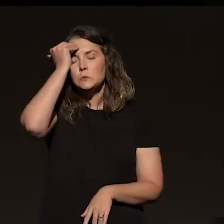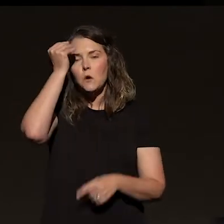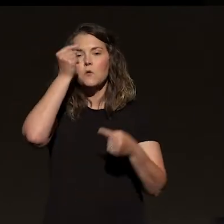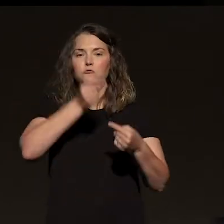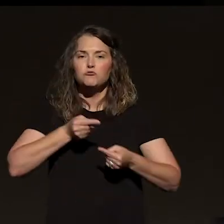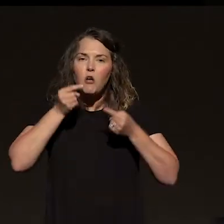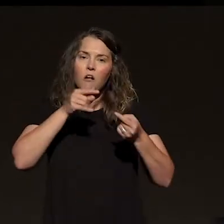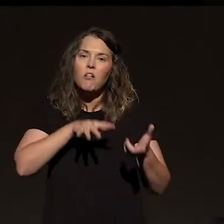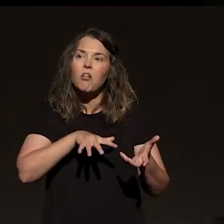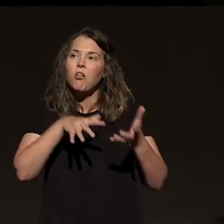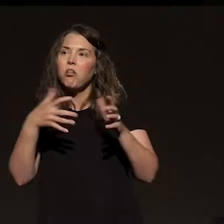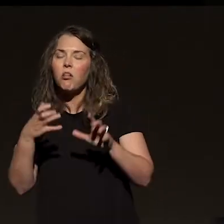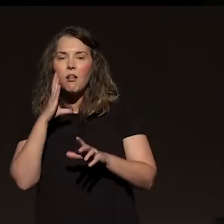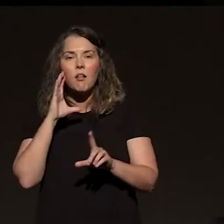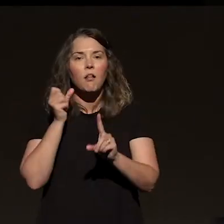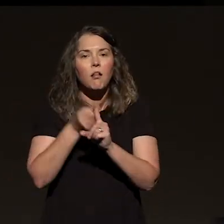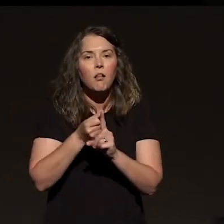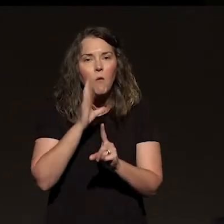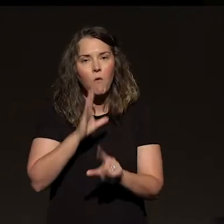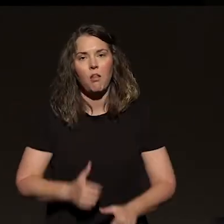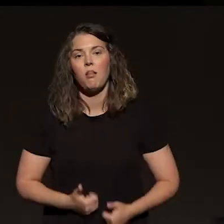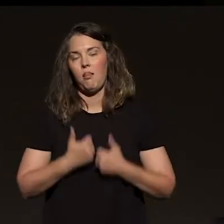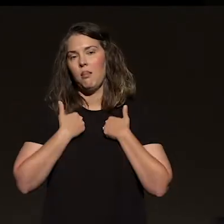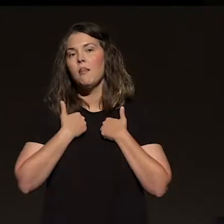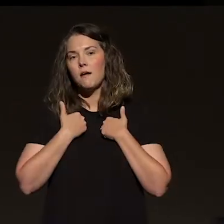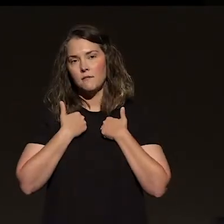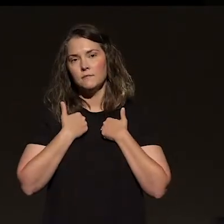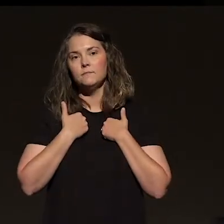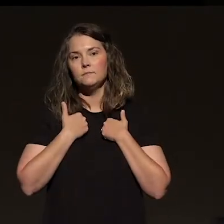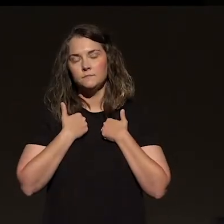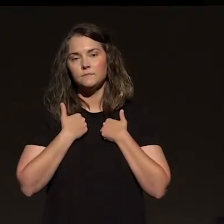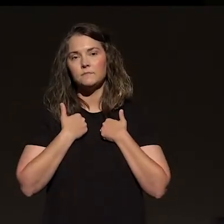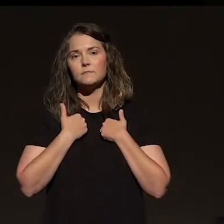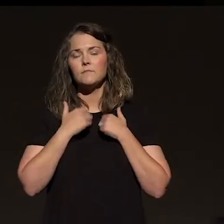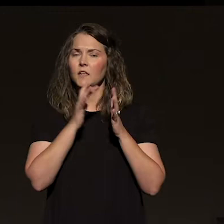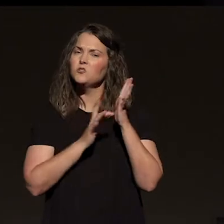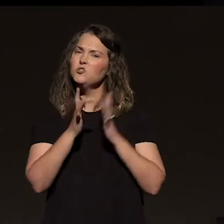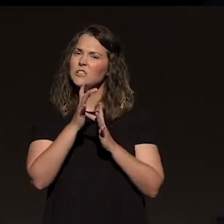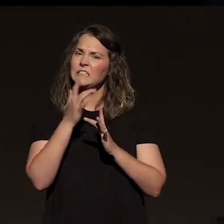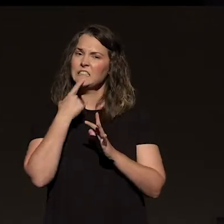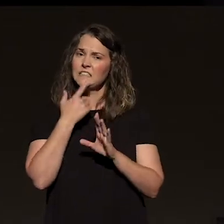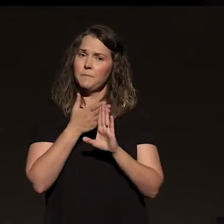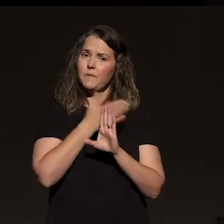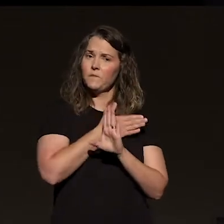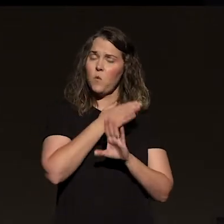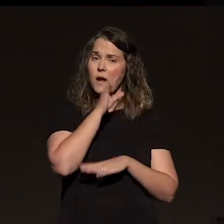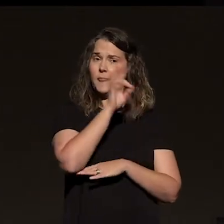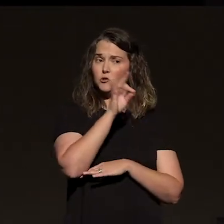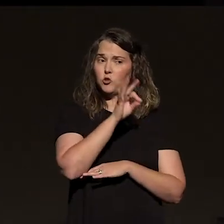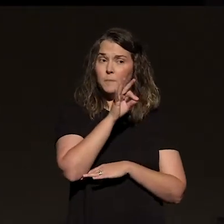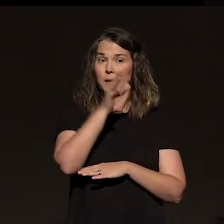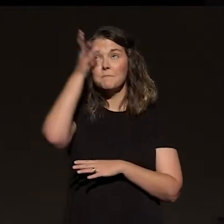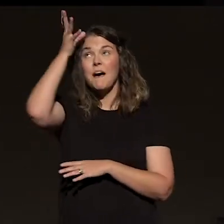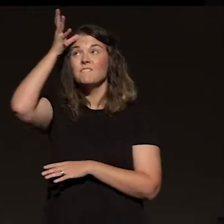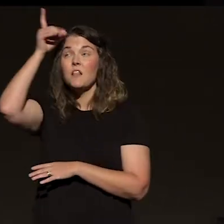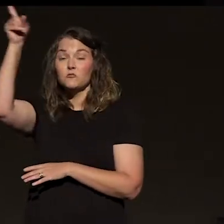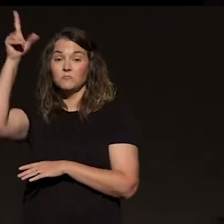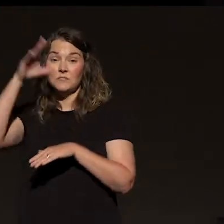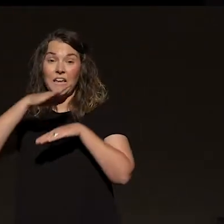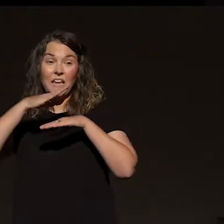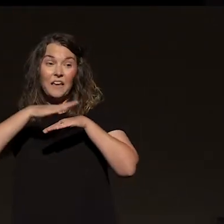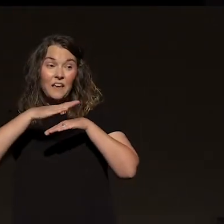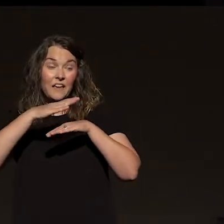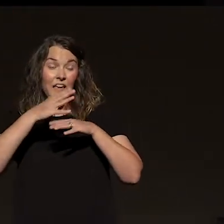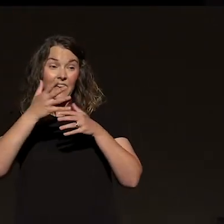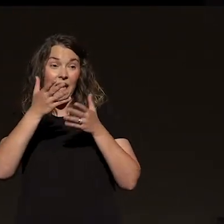storms are going to come. The Bible says, Jesus said earlier in the sermon, listen, my father causes the sun to rise on the evil and the